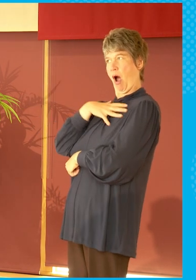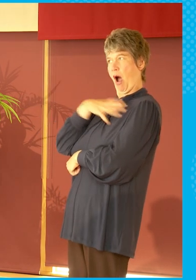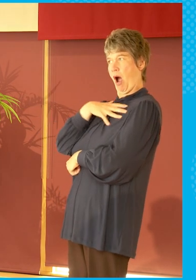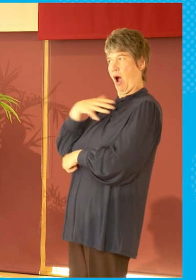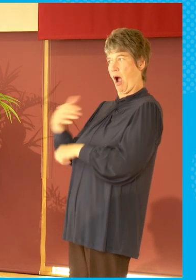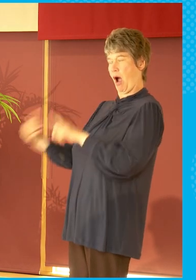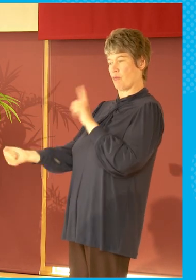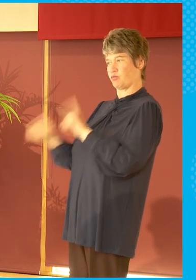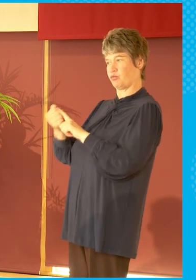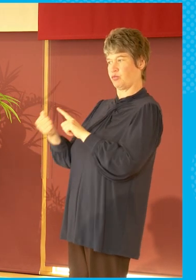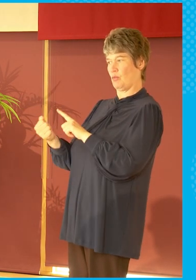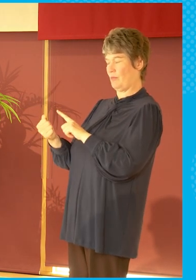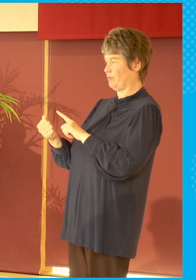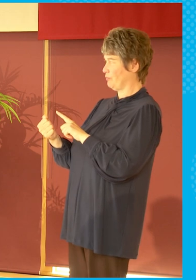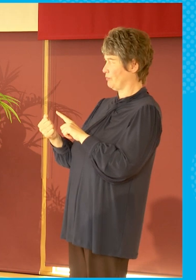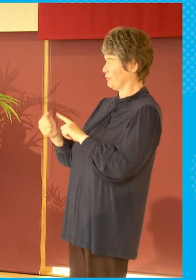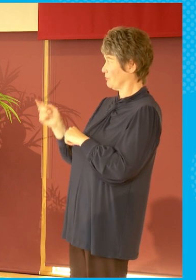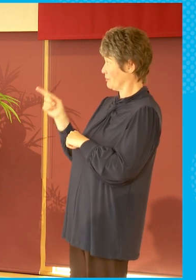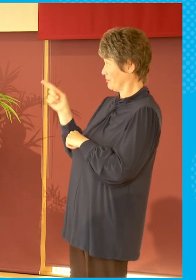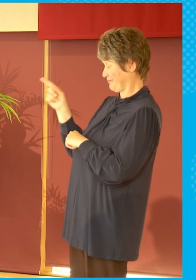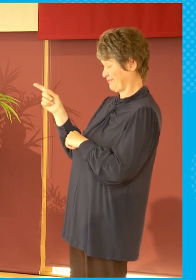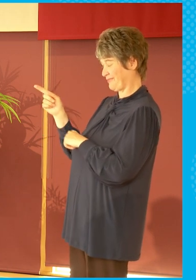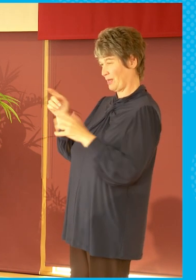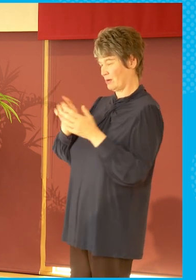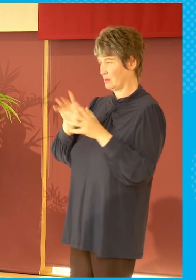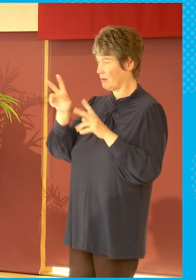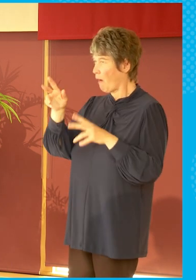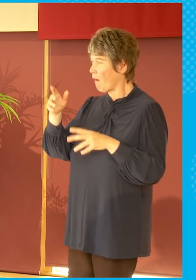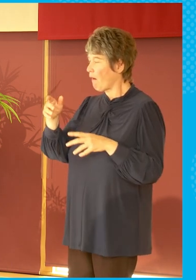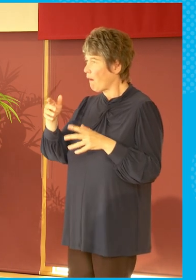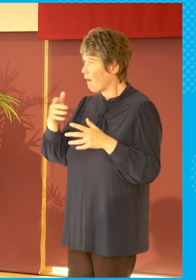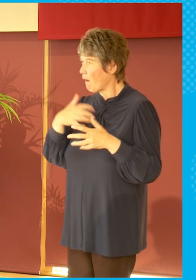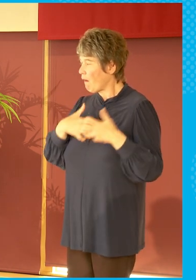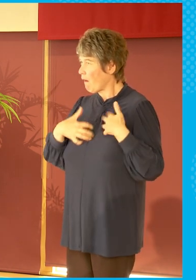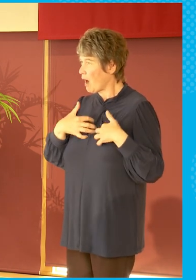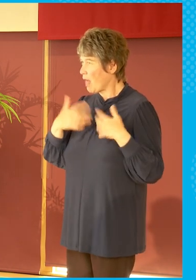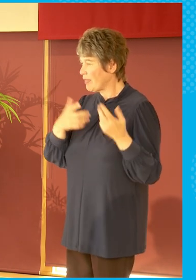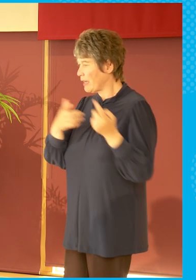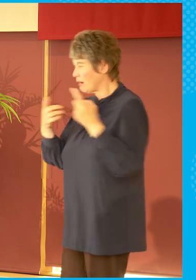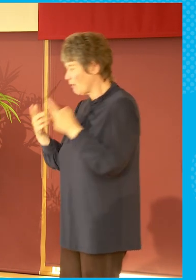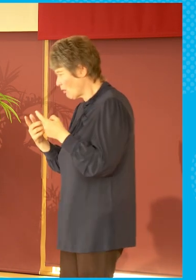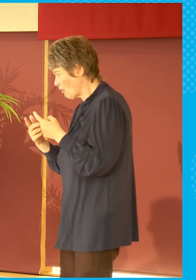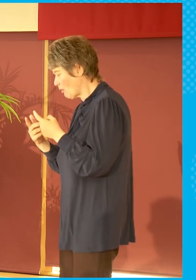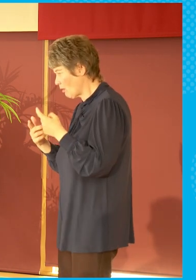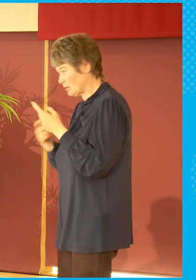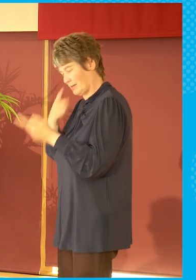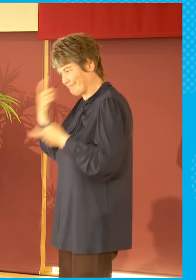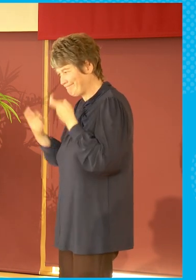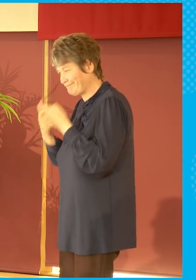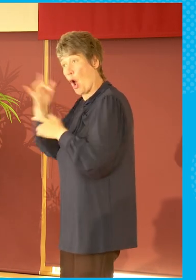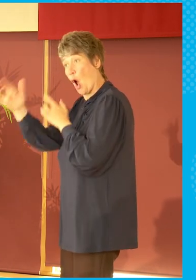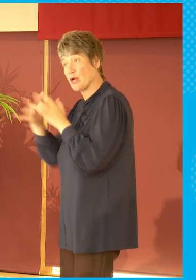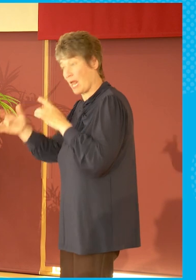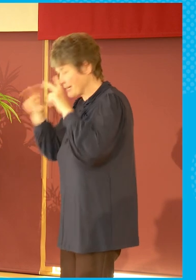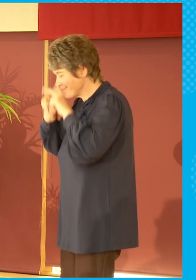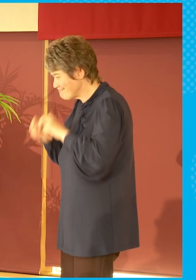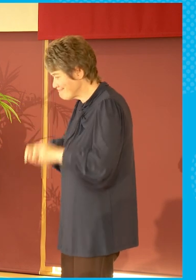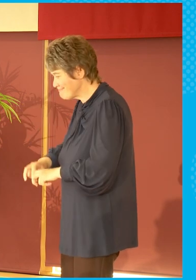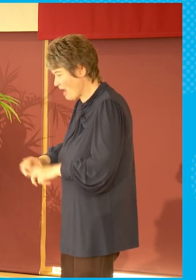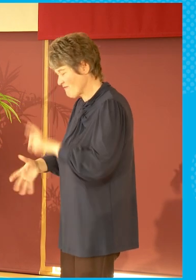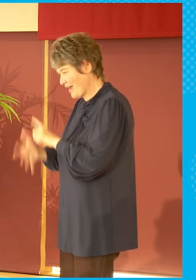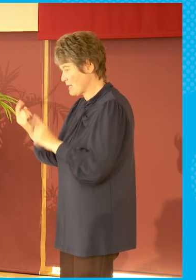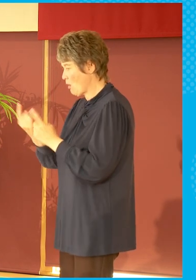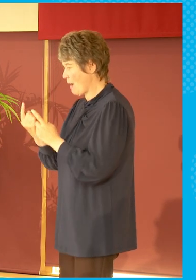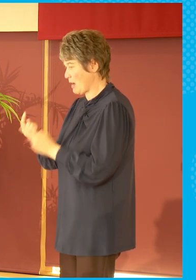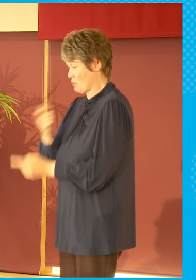you said there about then searching online and then finding that conversation and that identity. First of all, it came, I think, from